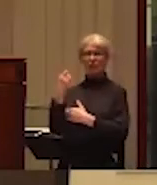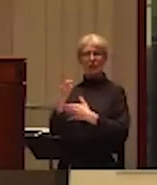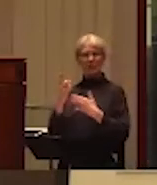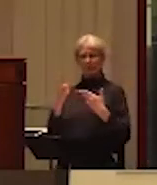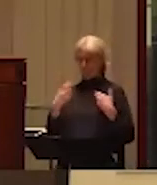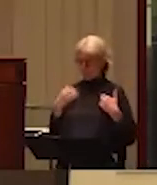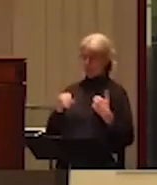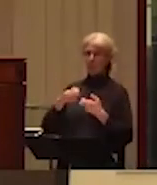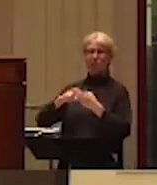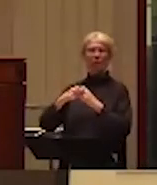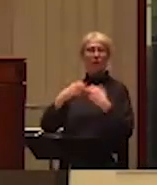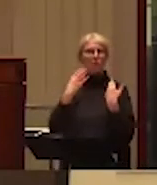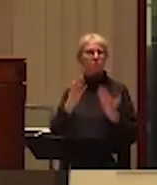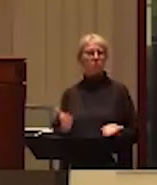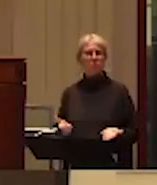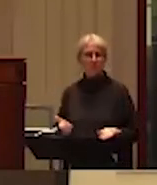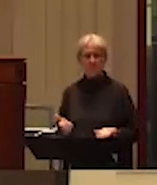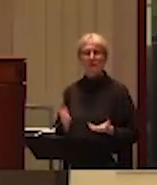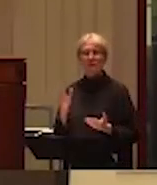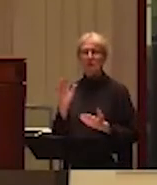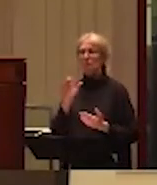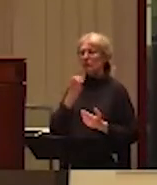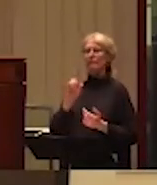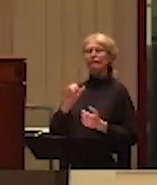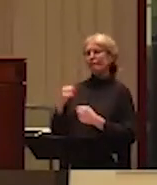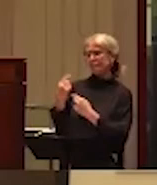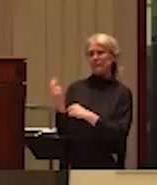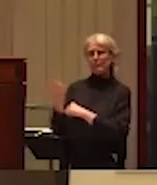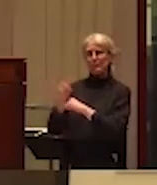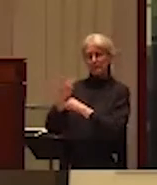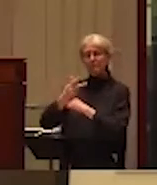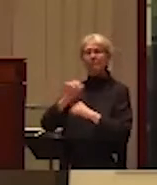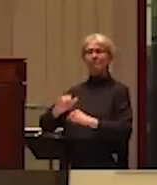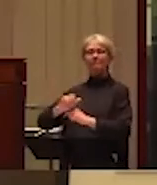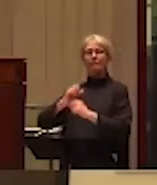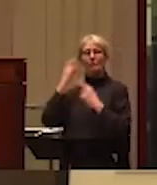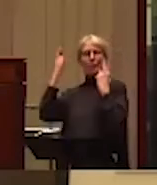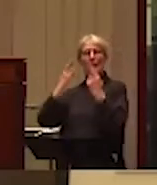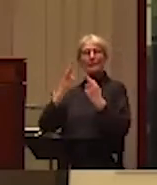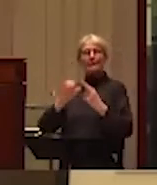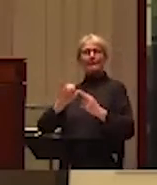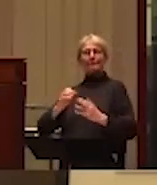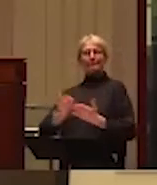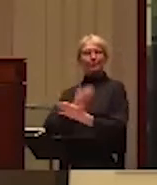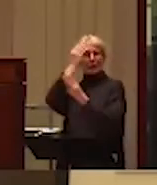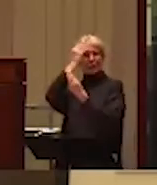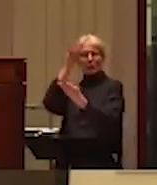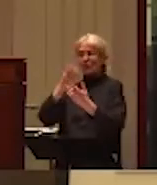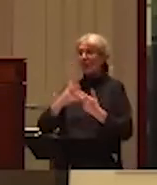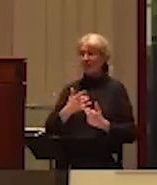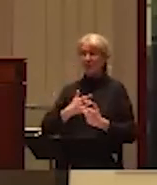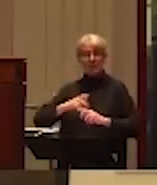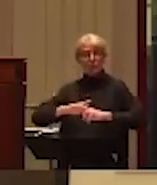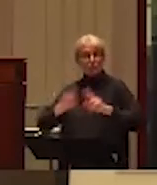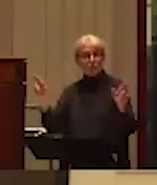So it's opened my eyes coming, coming down here and getting ready for, for